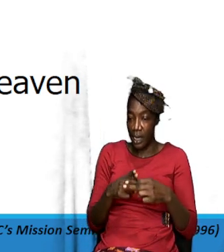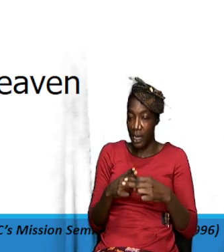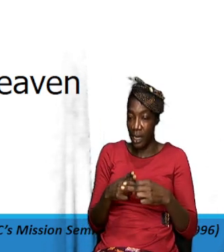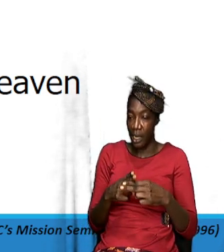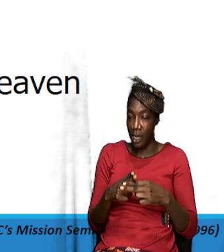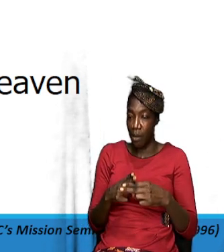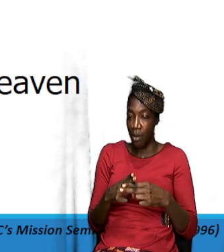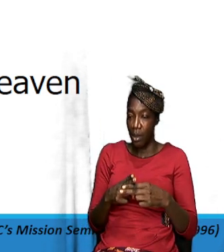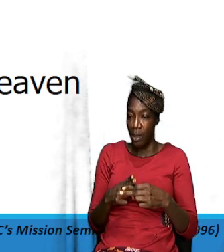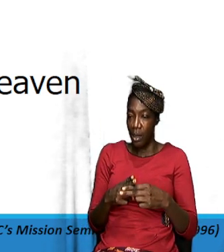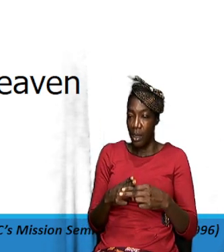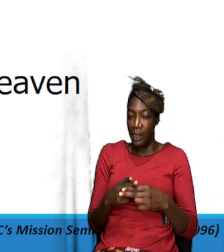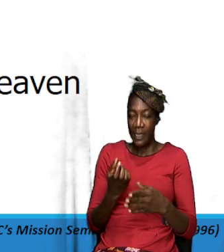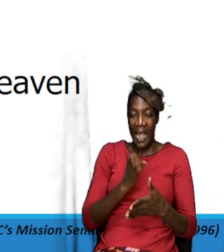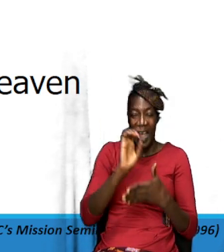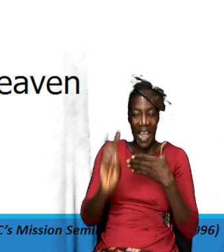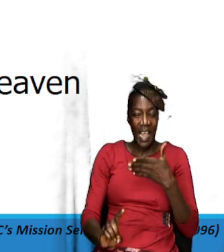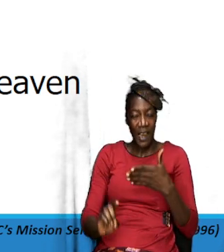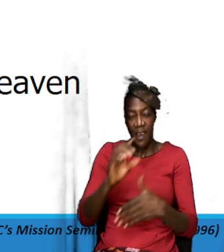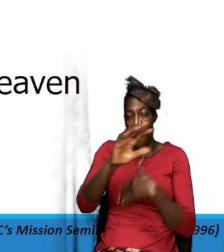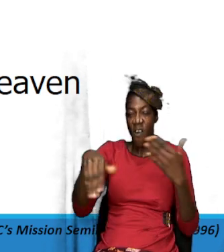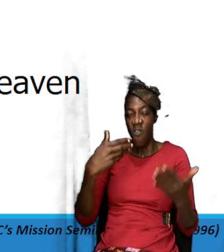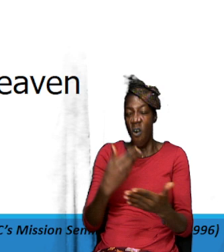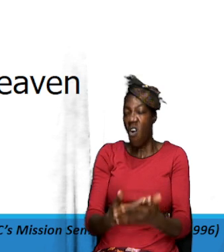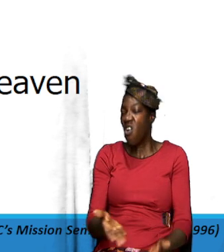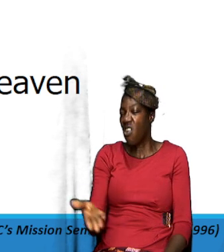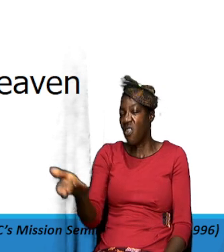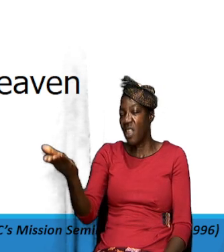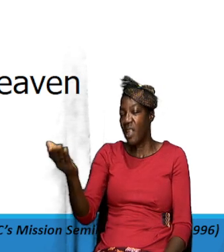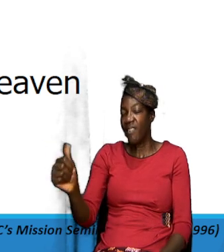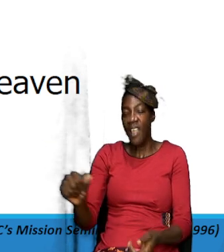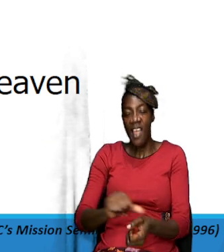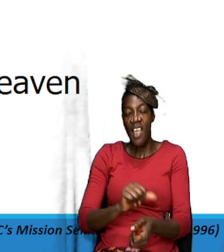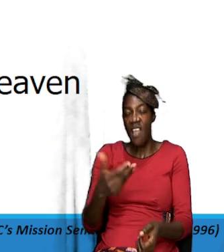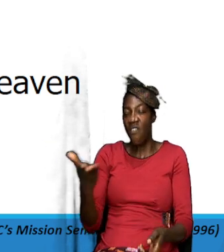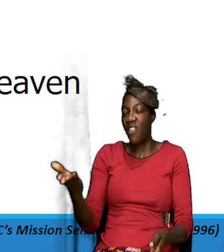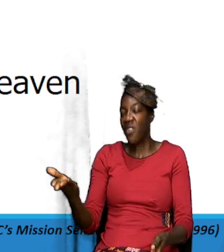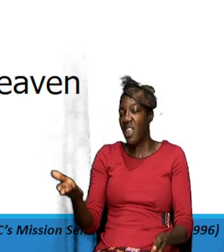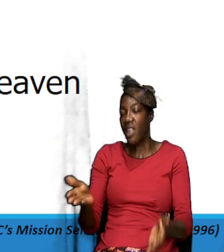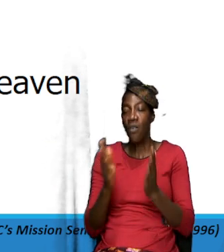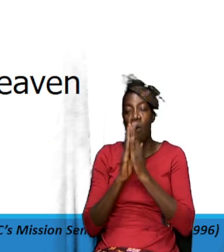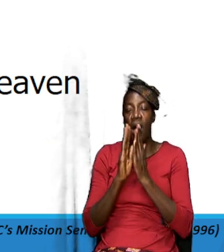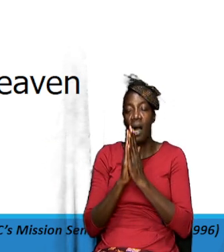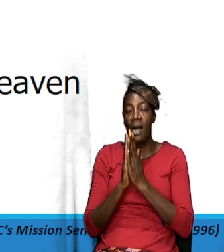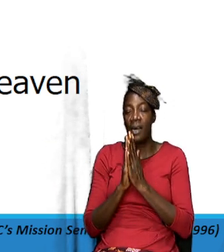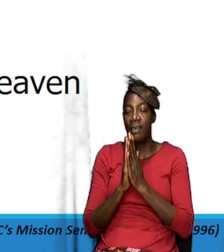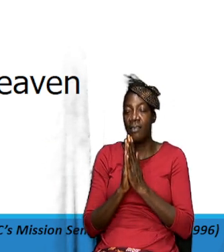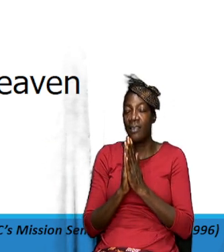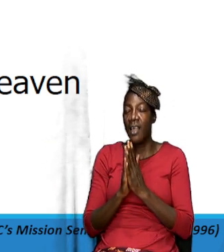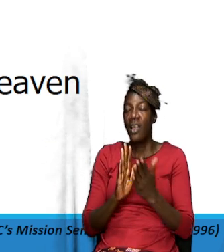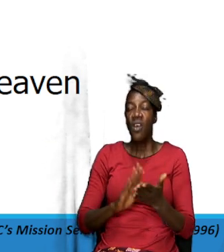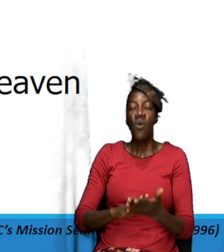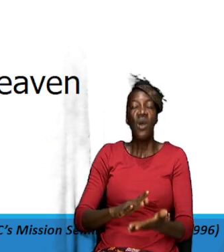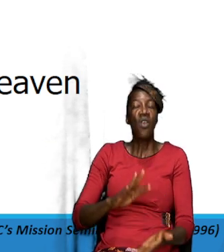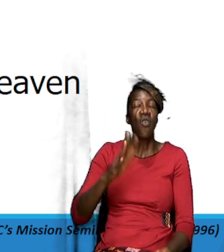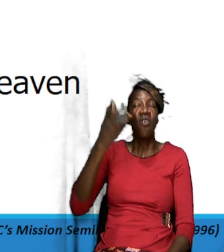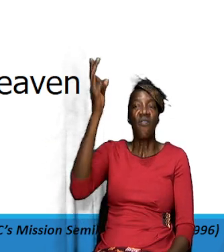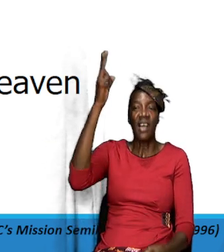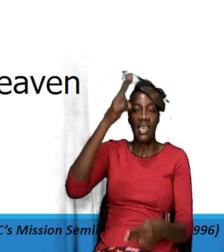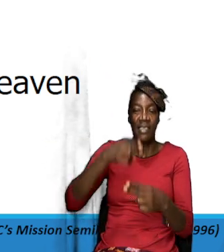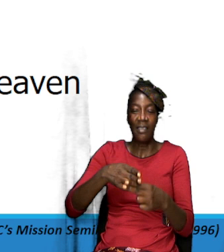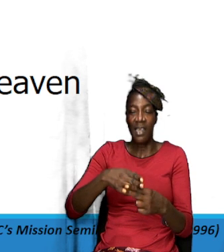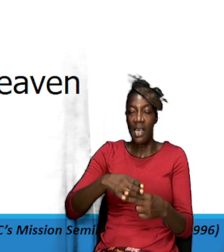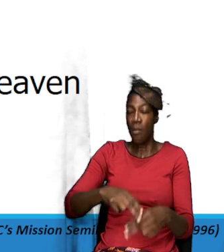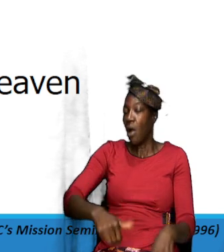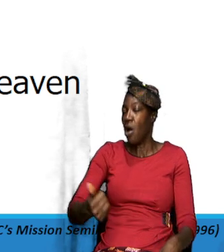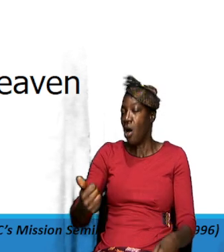ultimate end of all things so everything we ask for ultimately will glorify his name all other